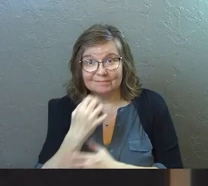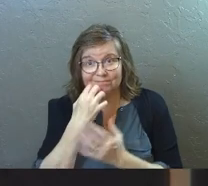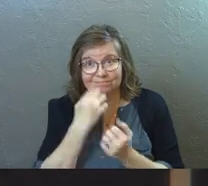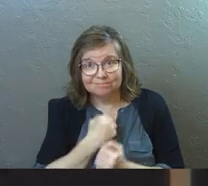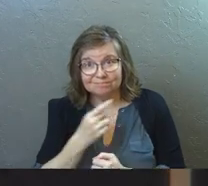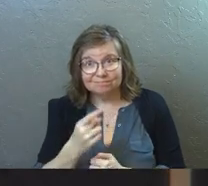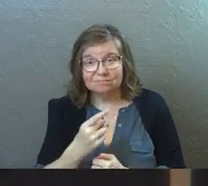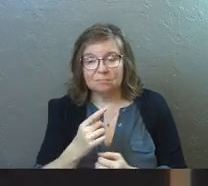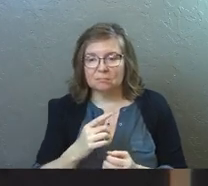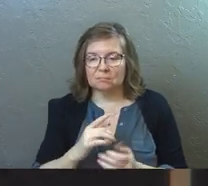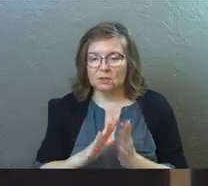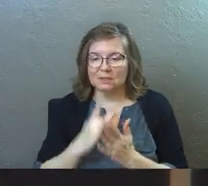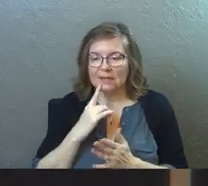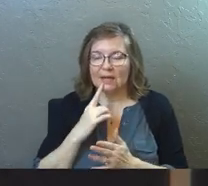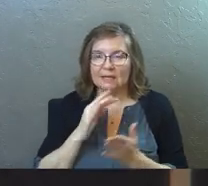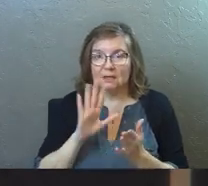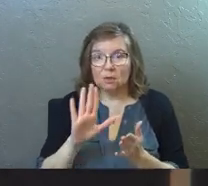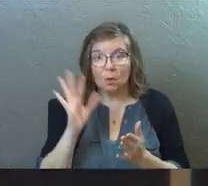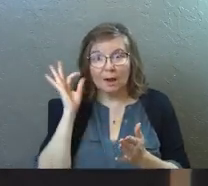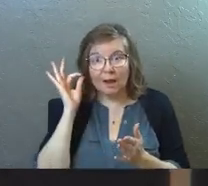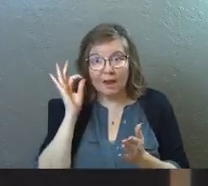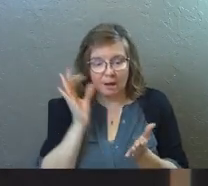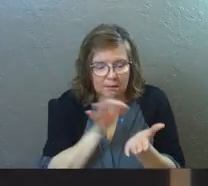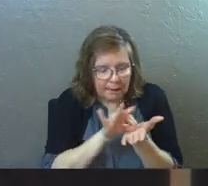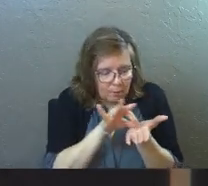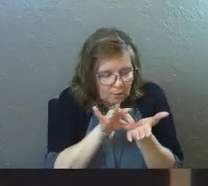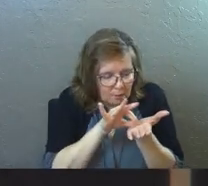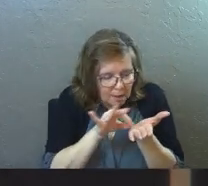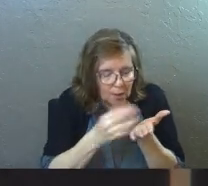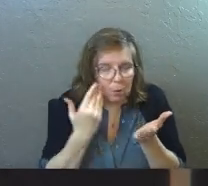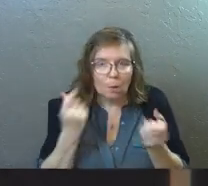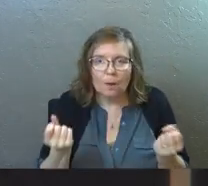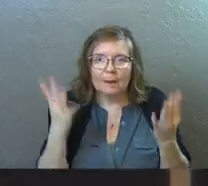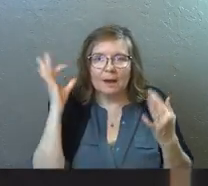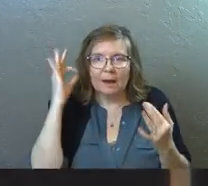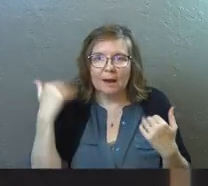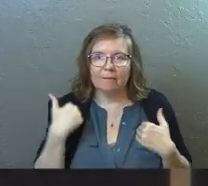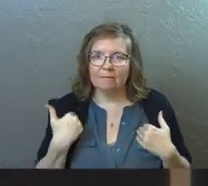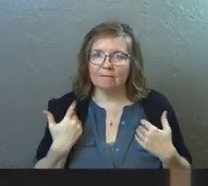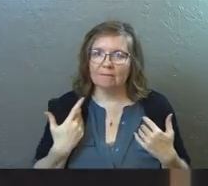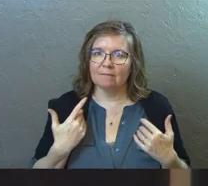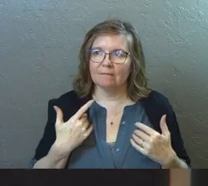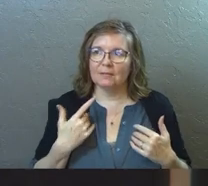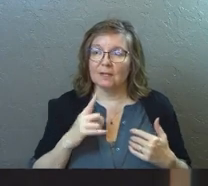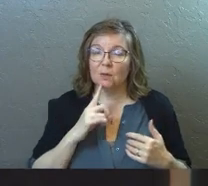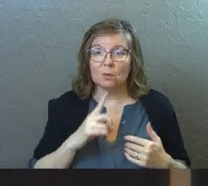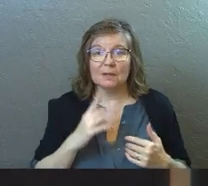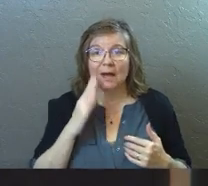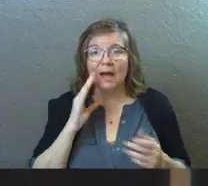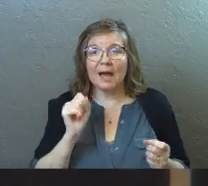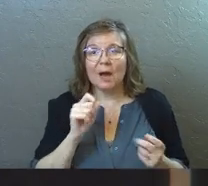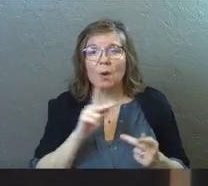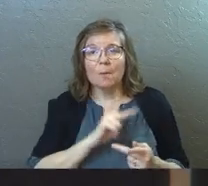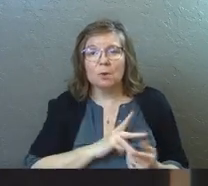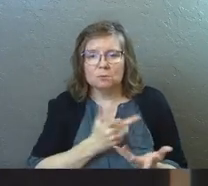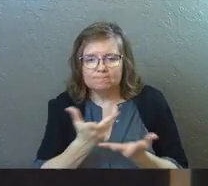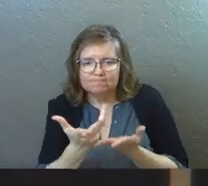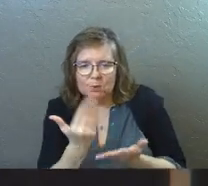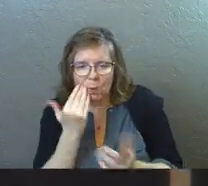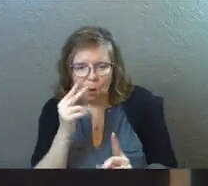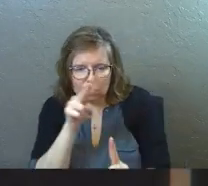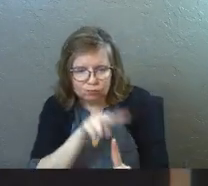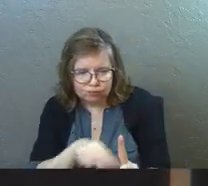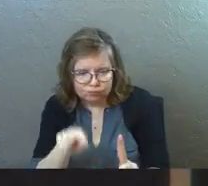Scripture says that he's counted the number of hairs on your head. He's going out of his way to tell you how personal he